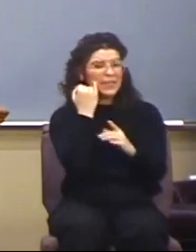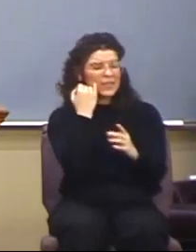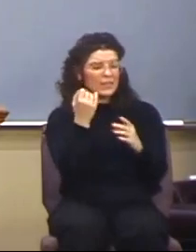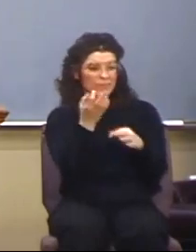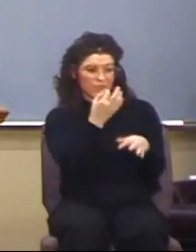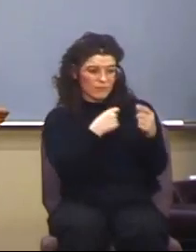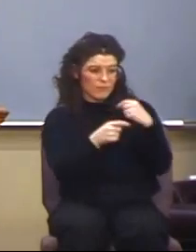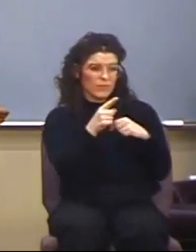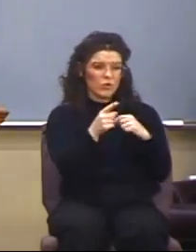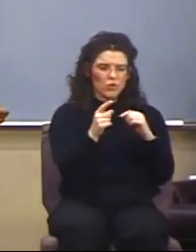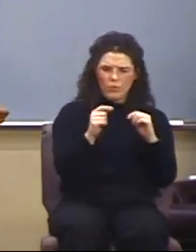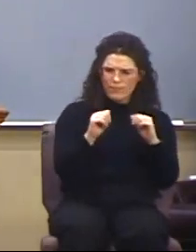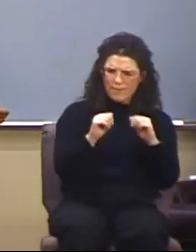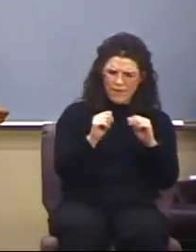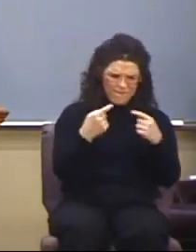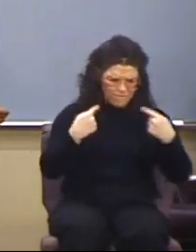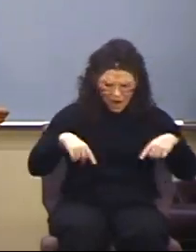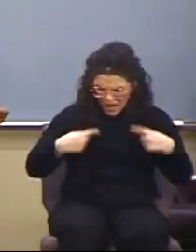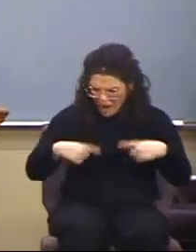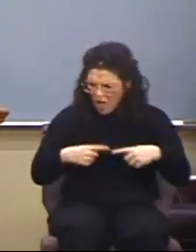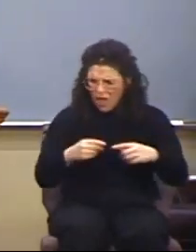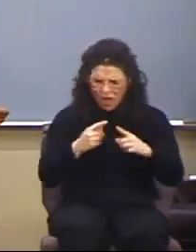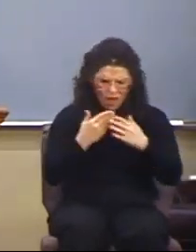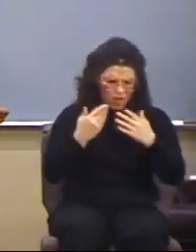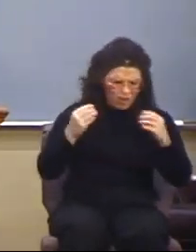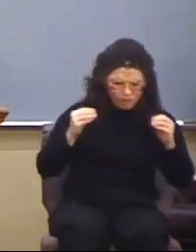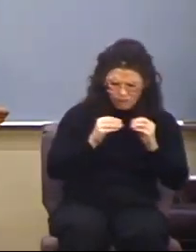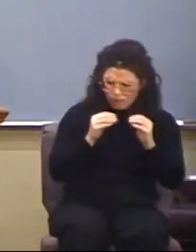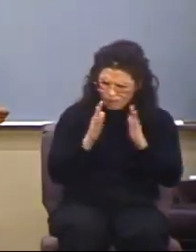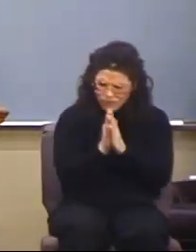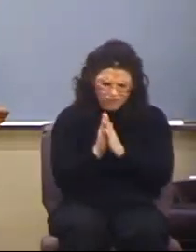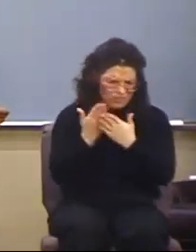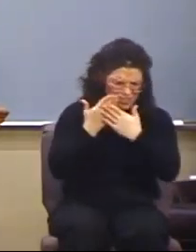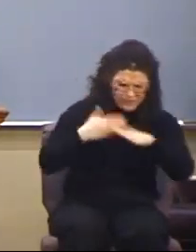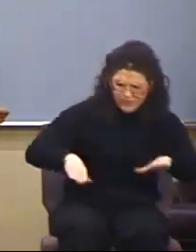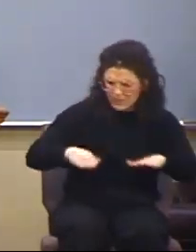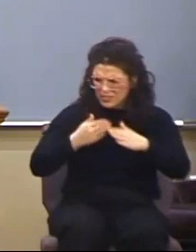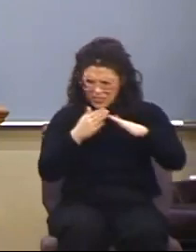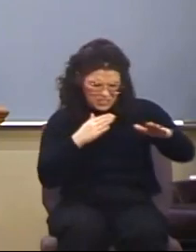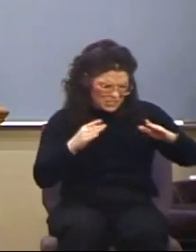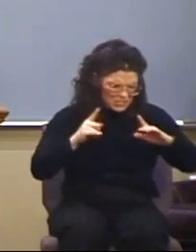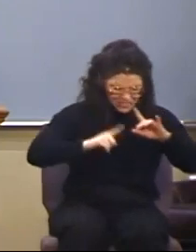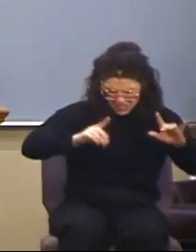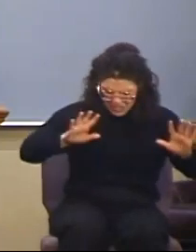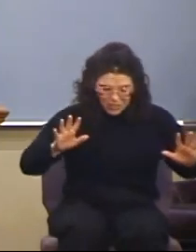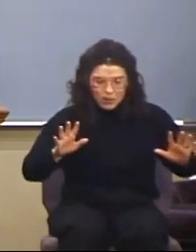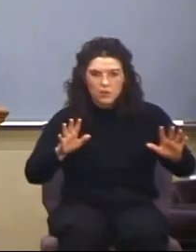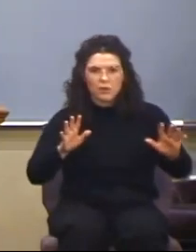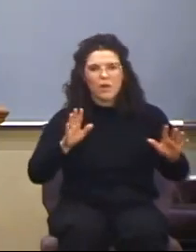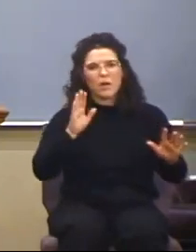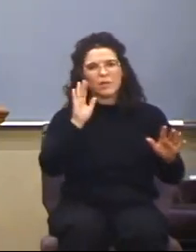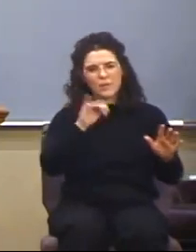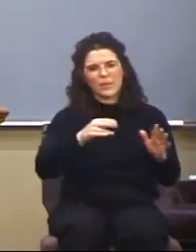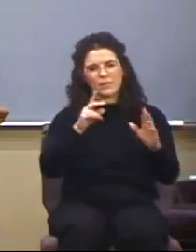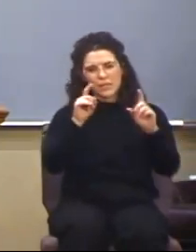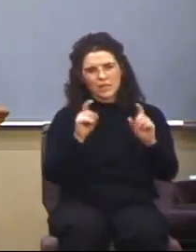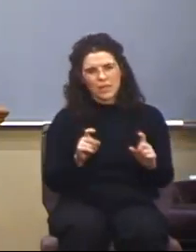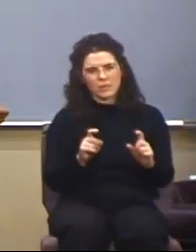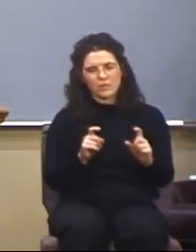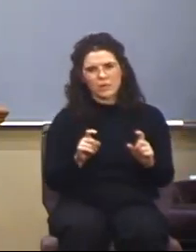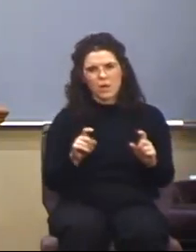you're combating one another and there is conflict, well wait, that's the litmus test. Another test of